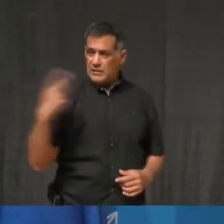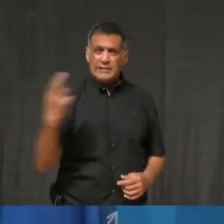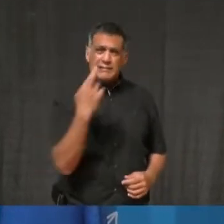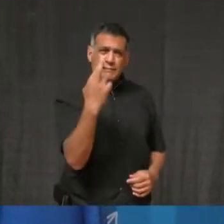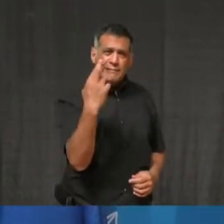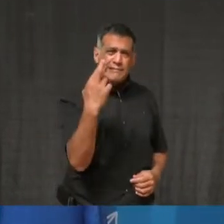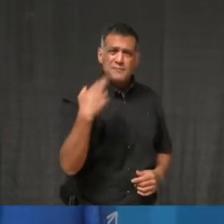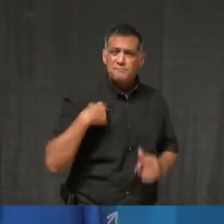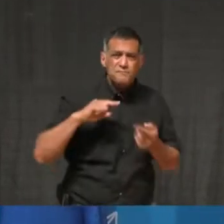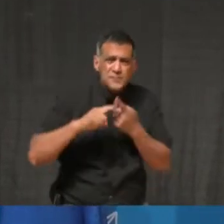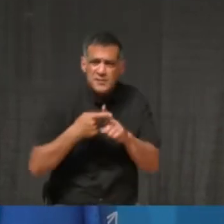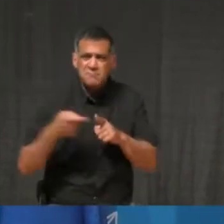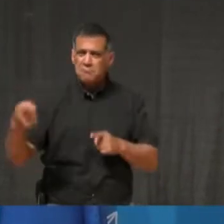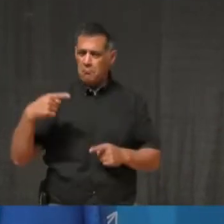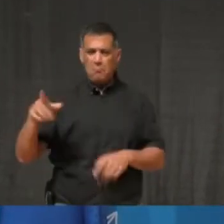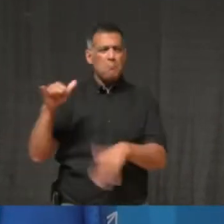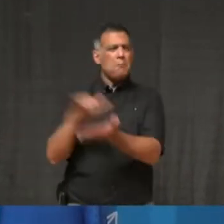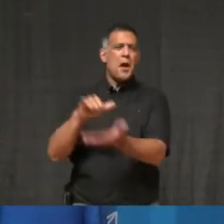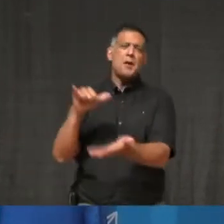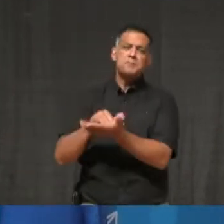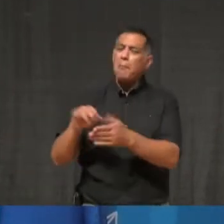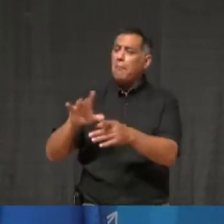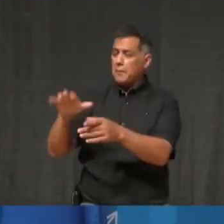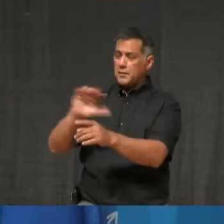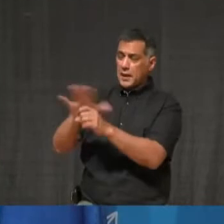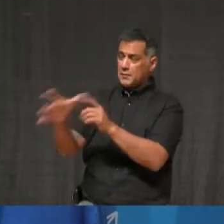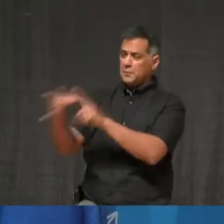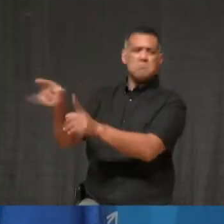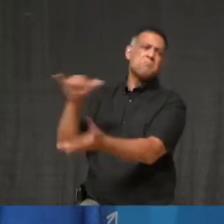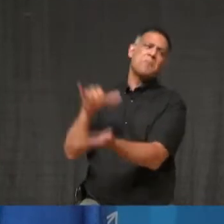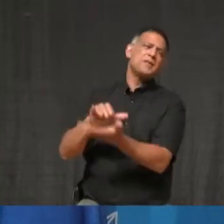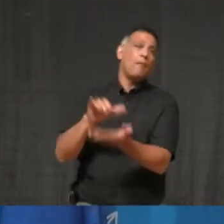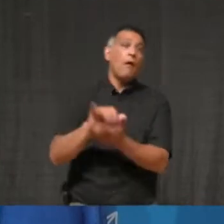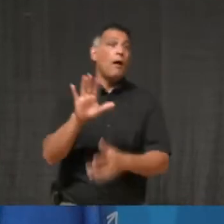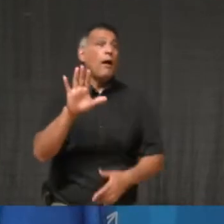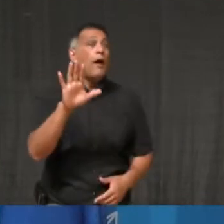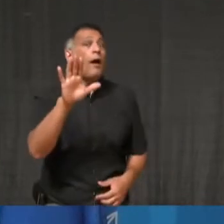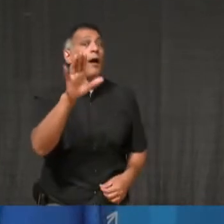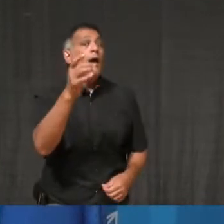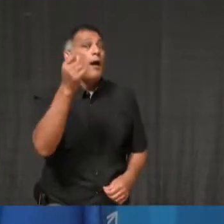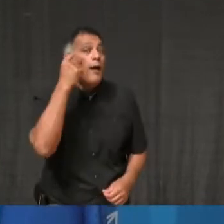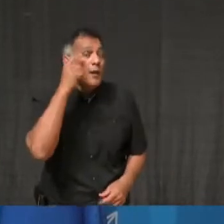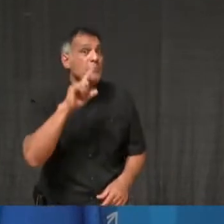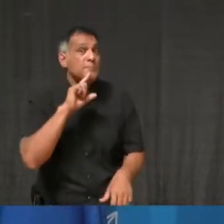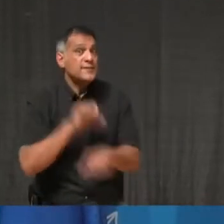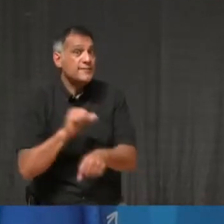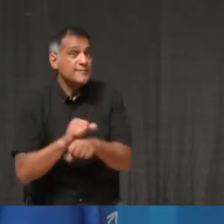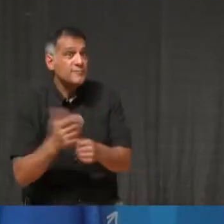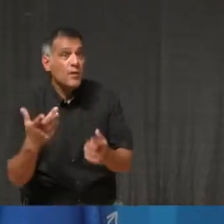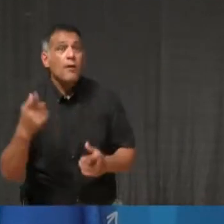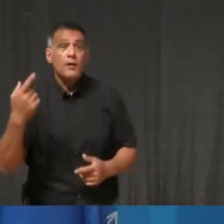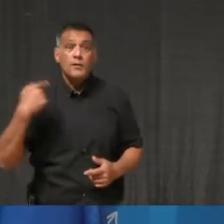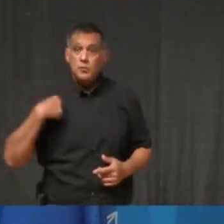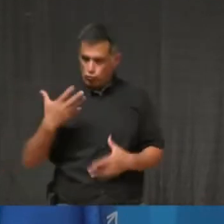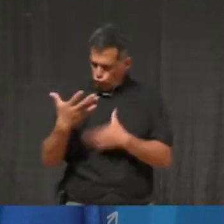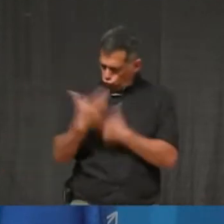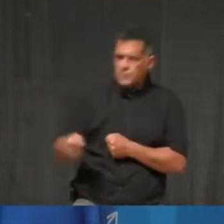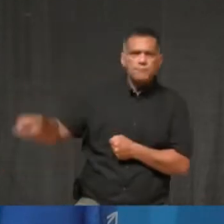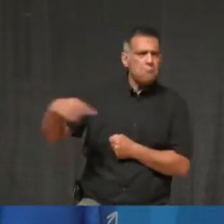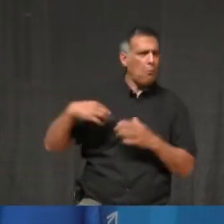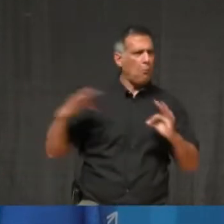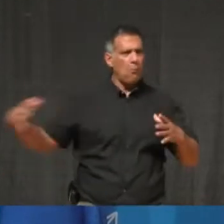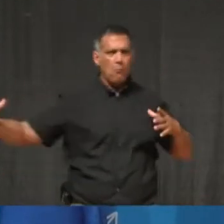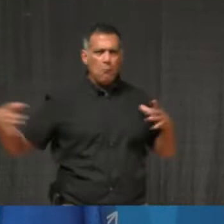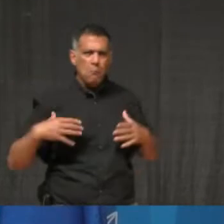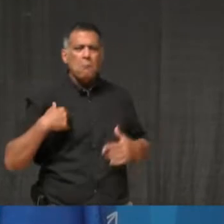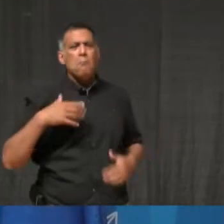that's what we're seeing happen. We're more likely to let things slide with them because we trust them more. Which means